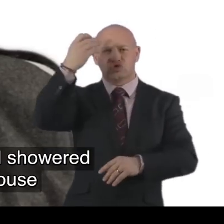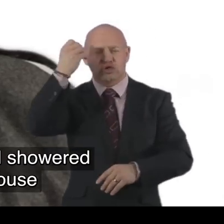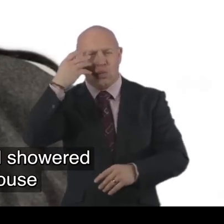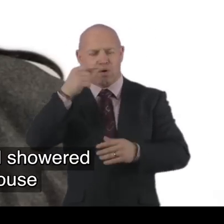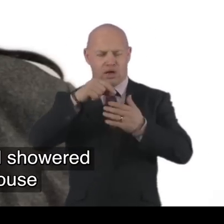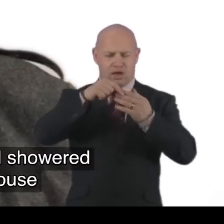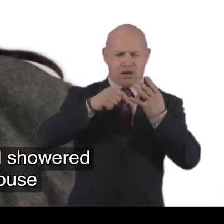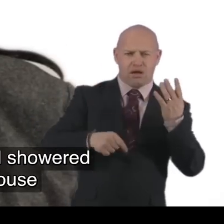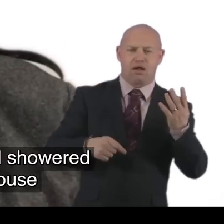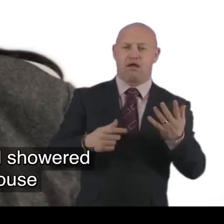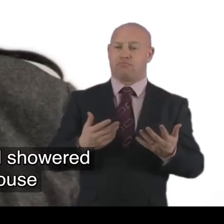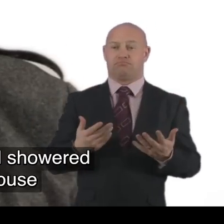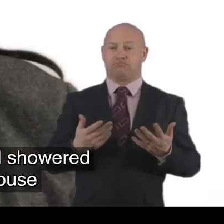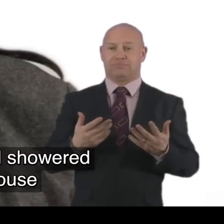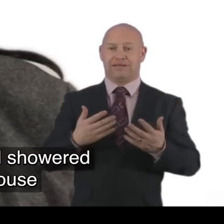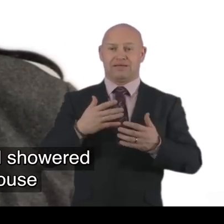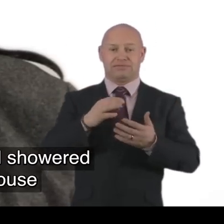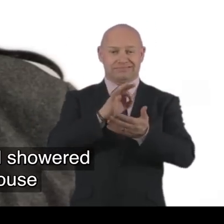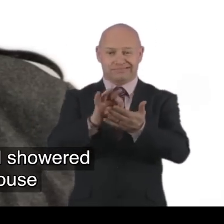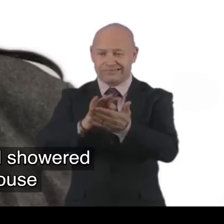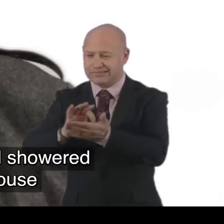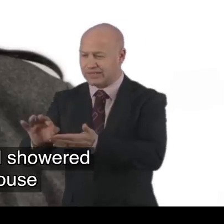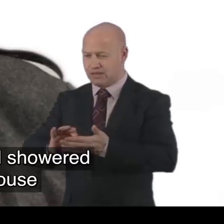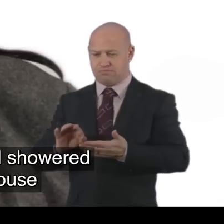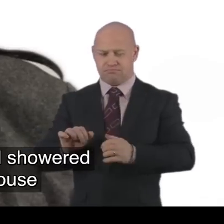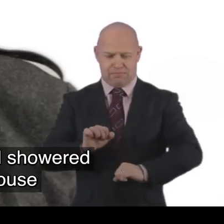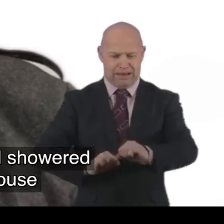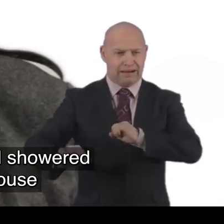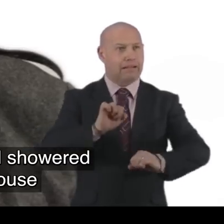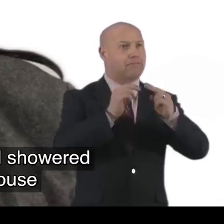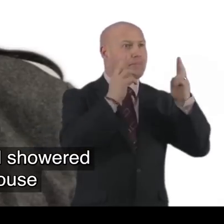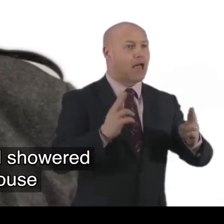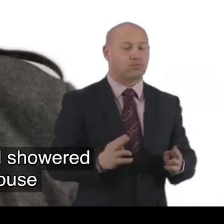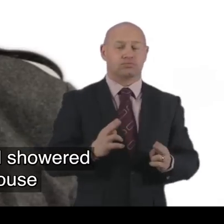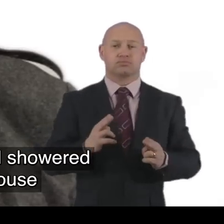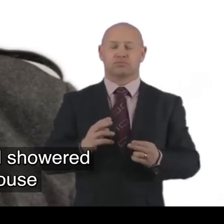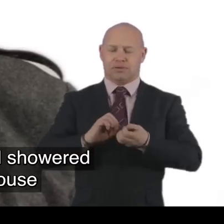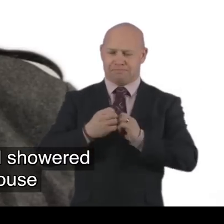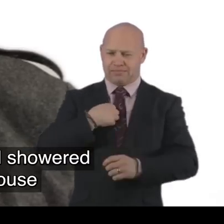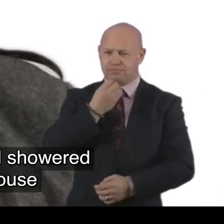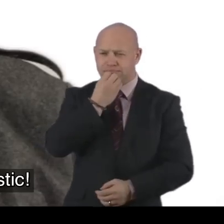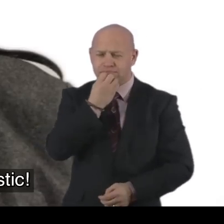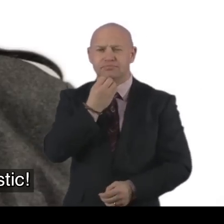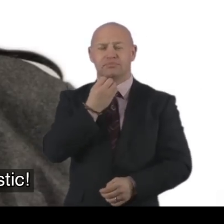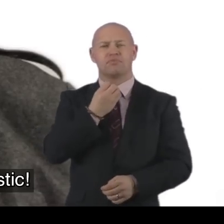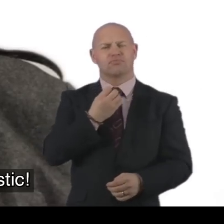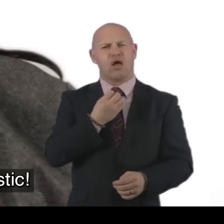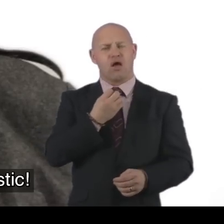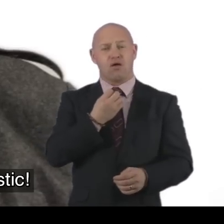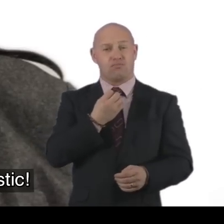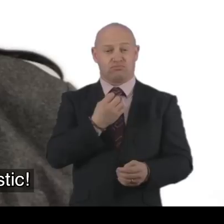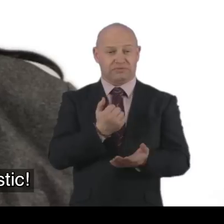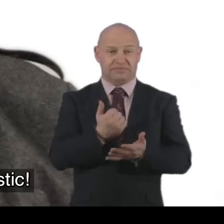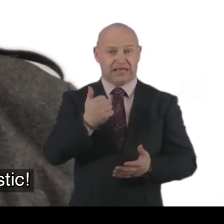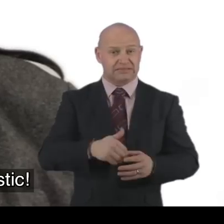Carol. Showered. And. They. Tided up. And. Cleaned up the house. And made me meals.